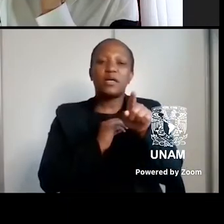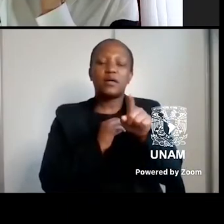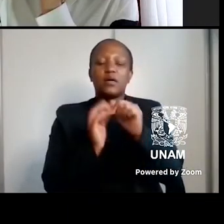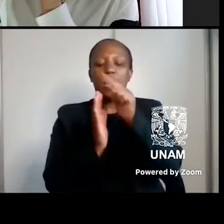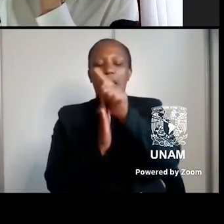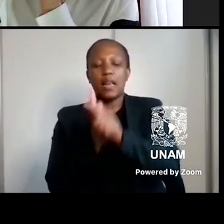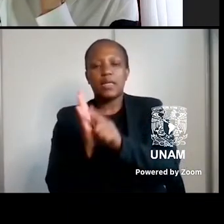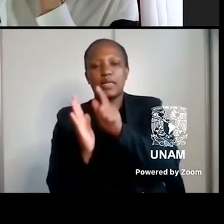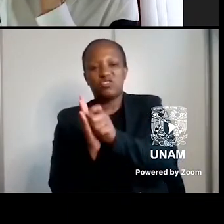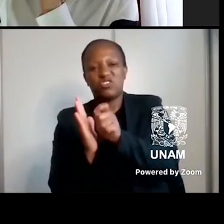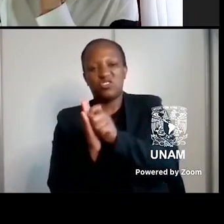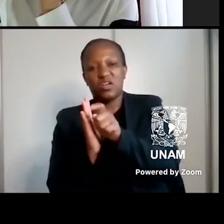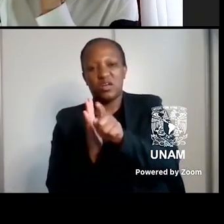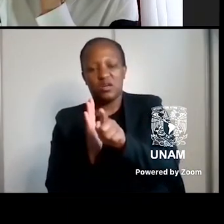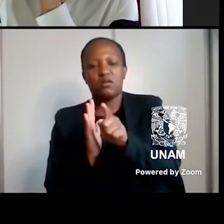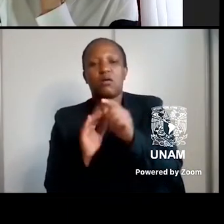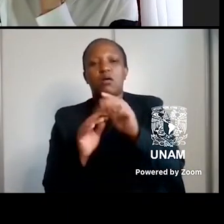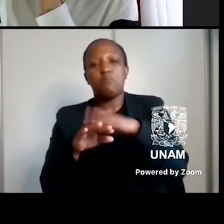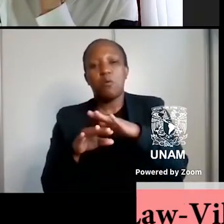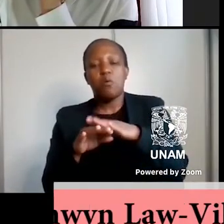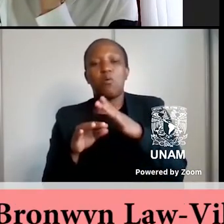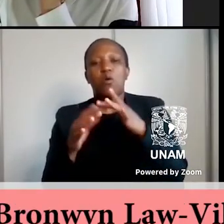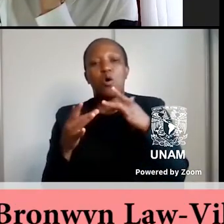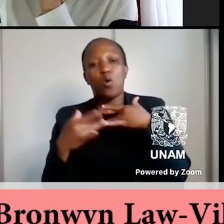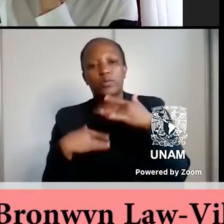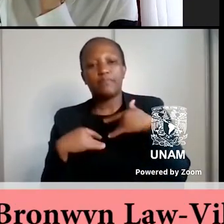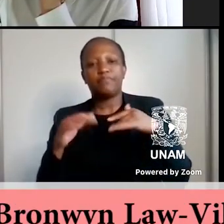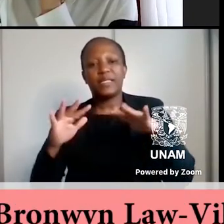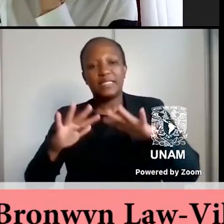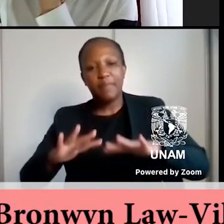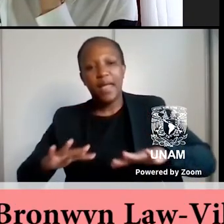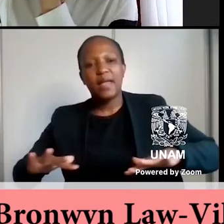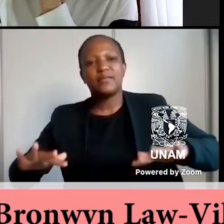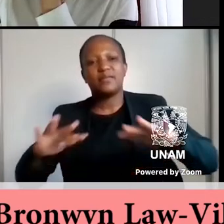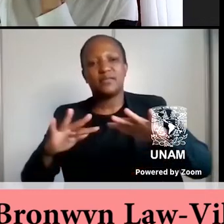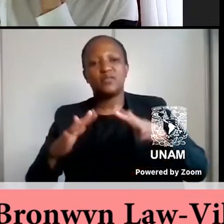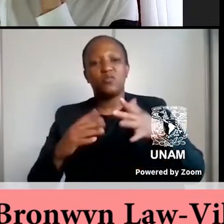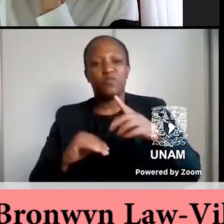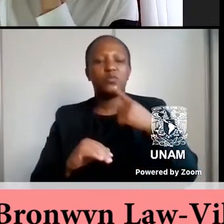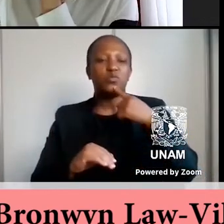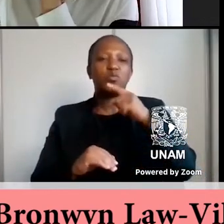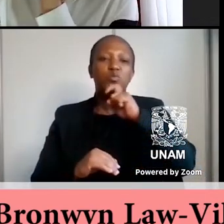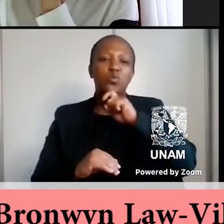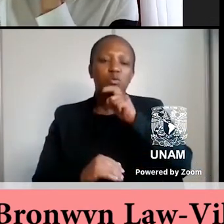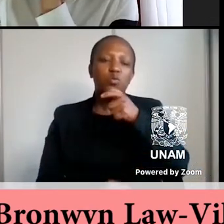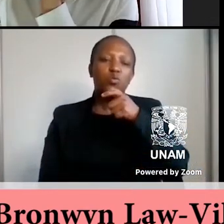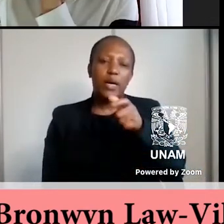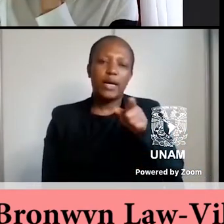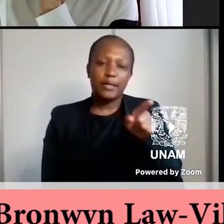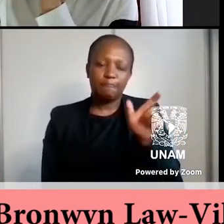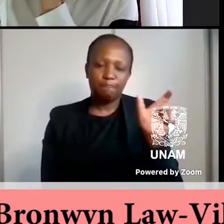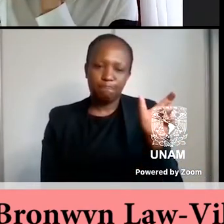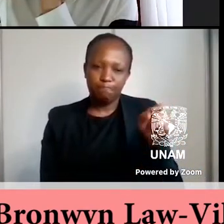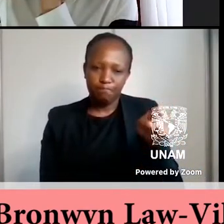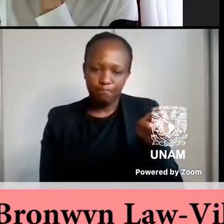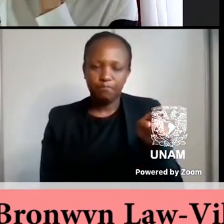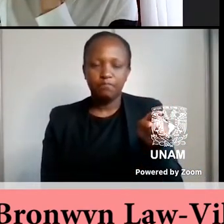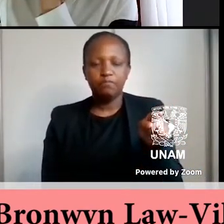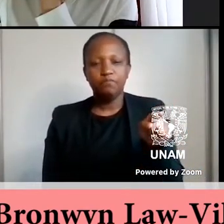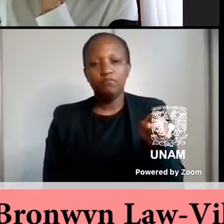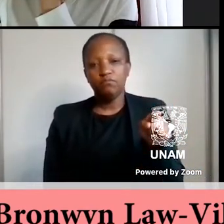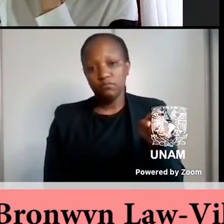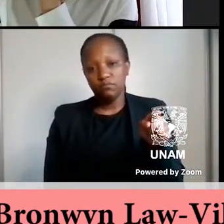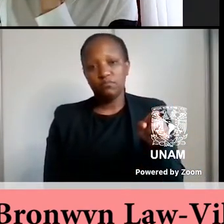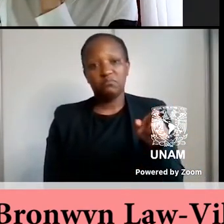also concerned with kind of stasis, that's the word you've just used, and that it might be better to describe